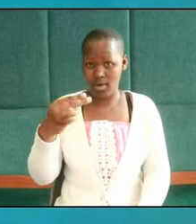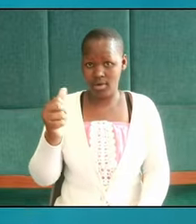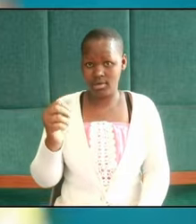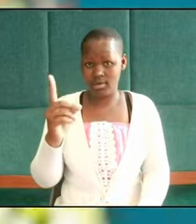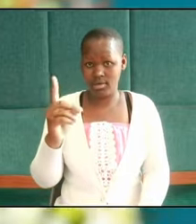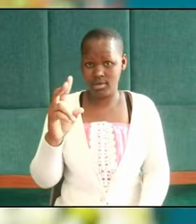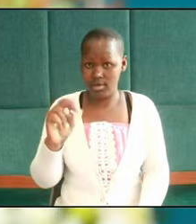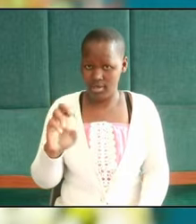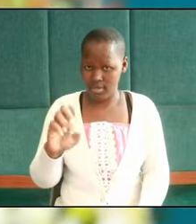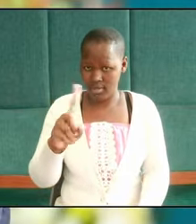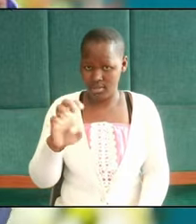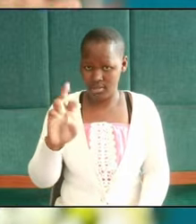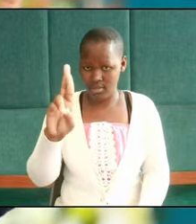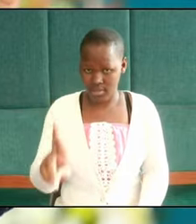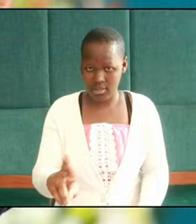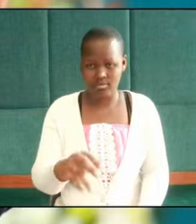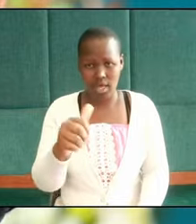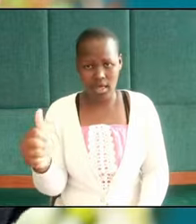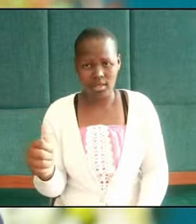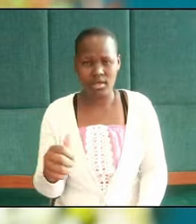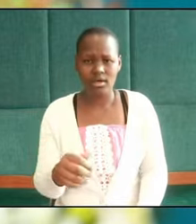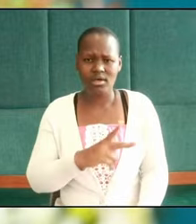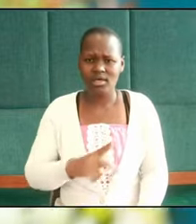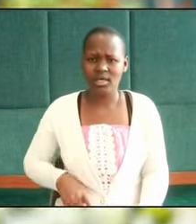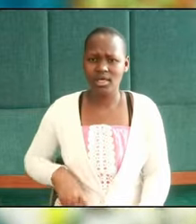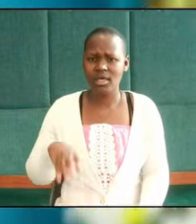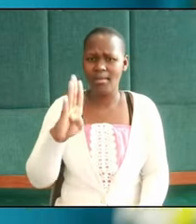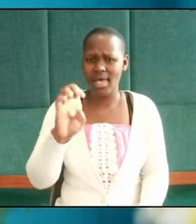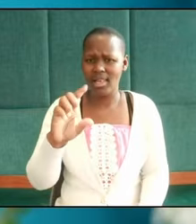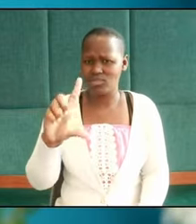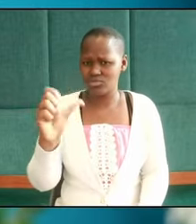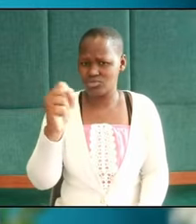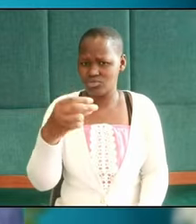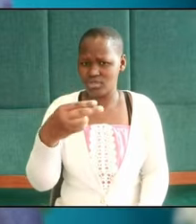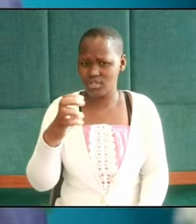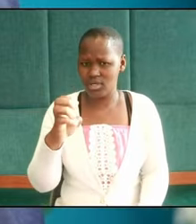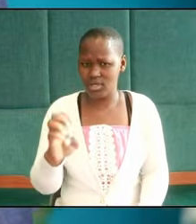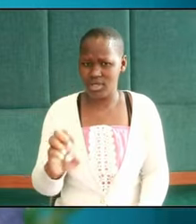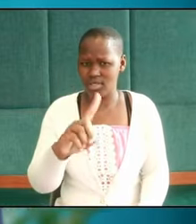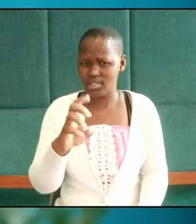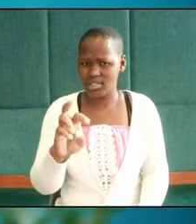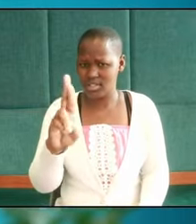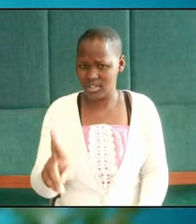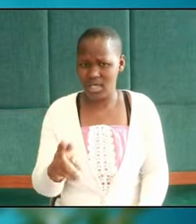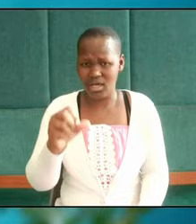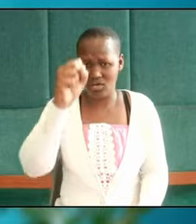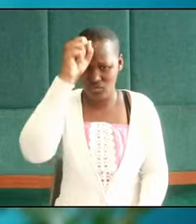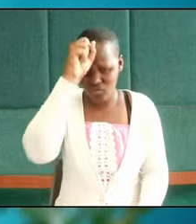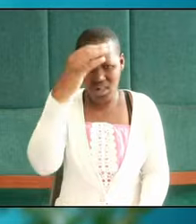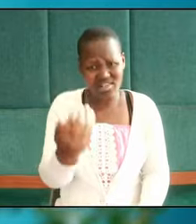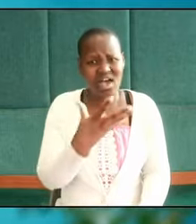in the time of Belshazzar who became foolish as a young man and